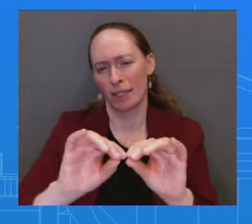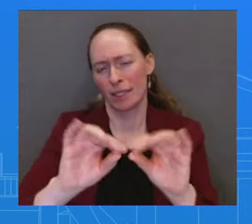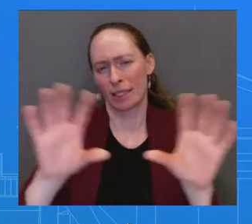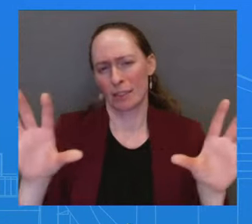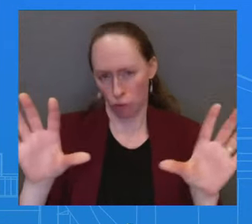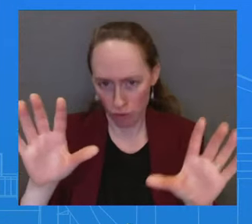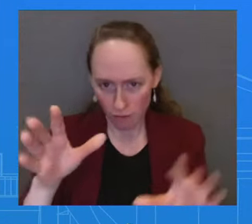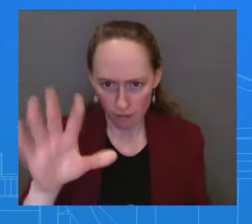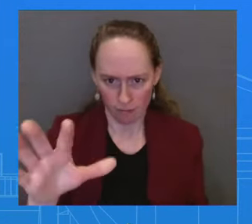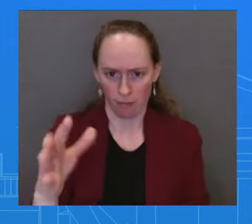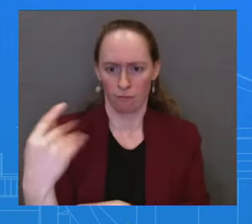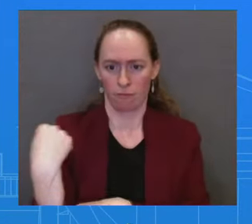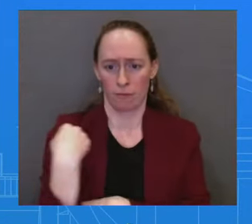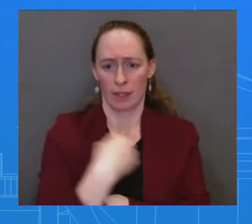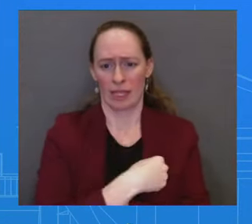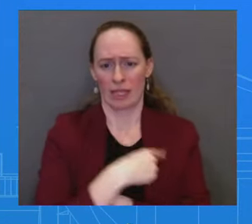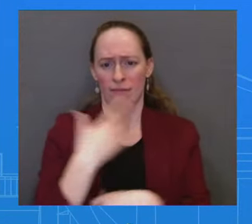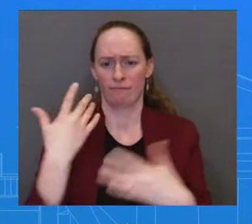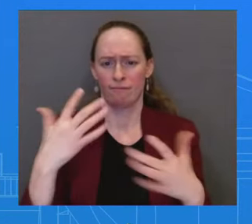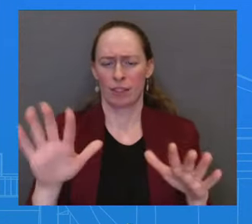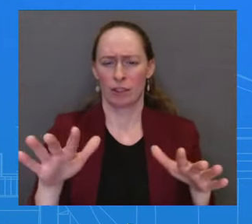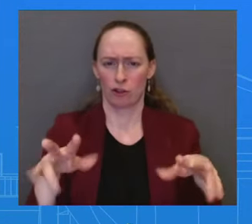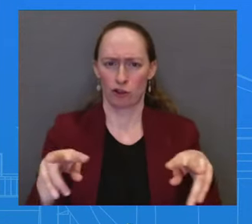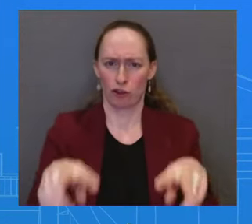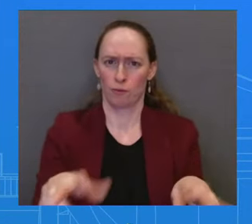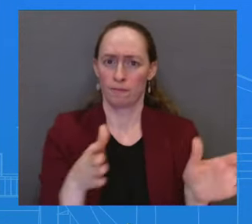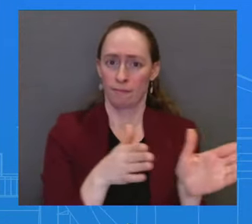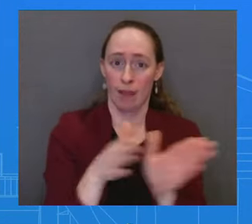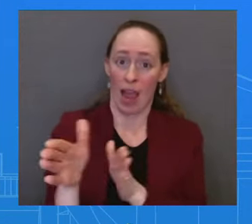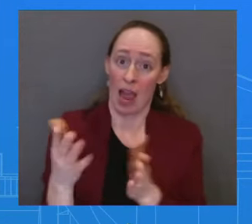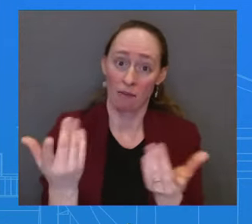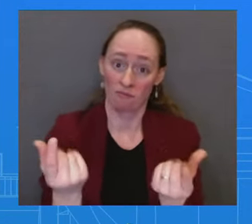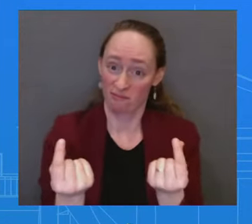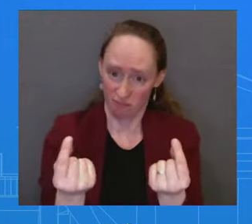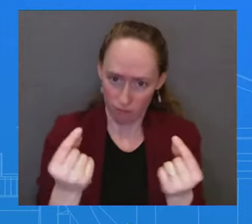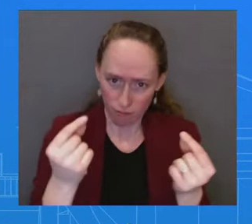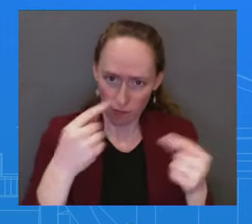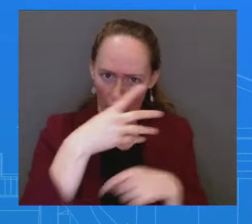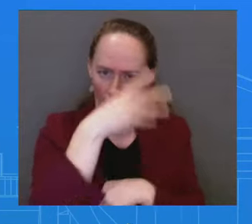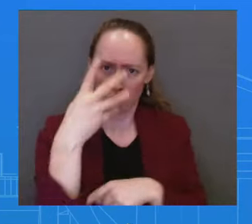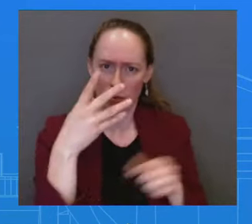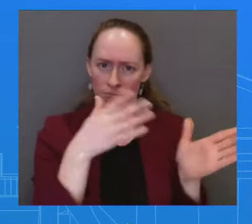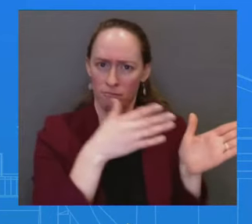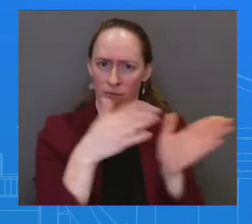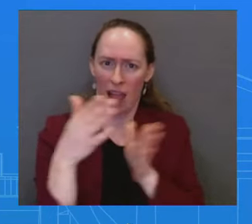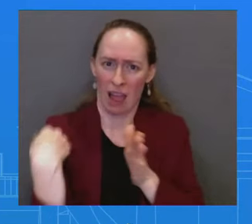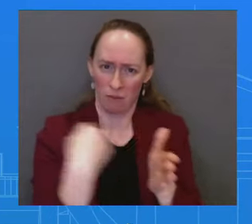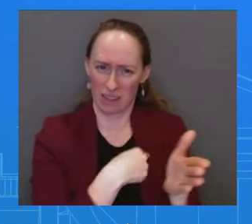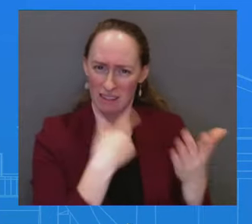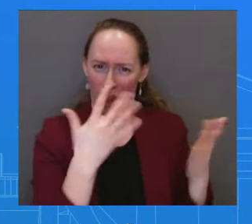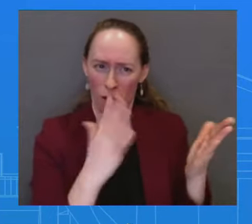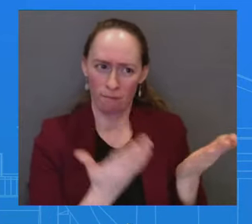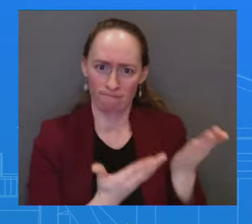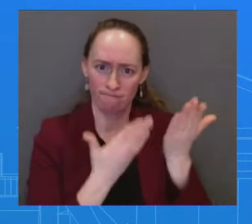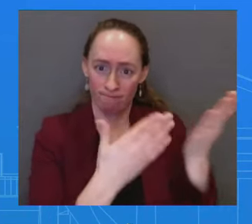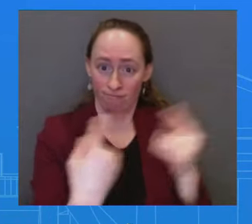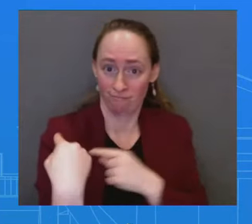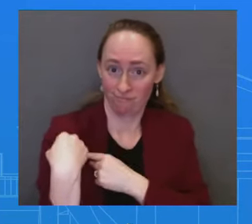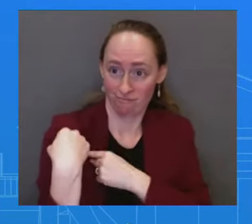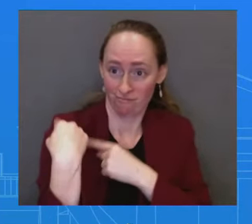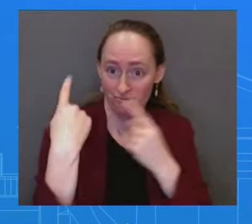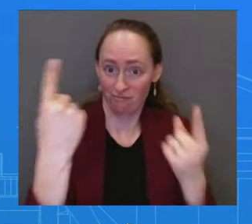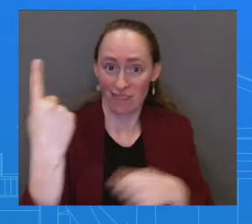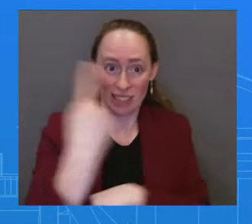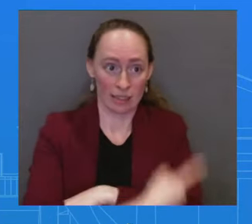legislation that the president put forward on day one. The work we're doing in the region. Just last week, we had Mexican officials here to